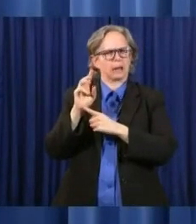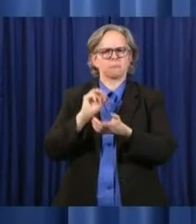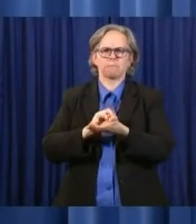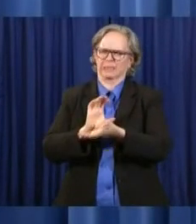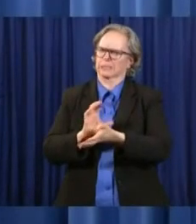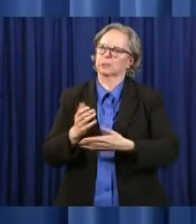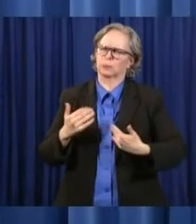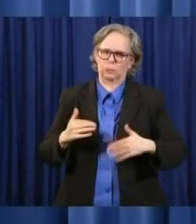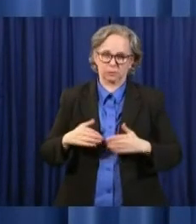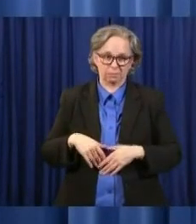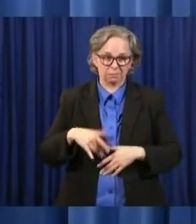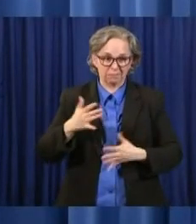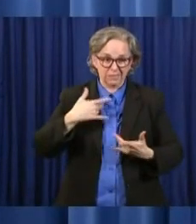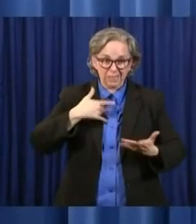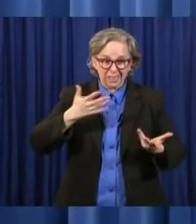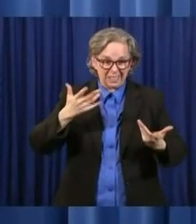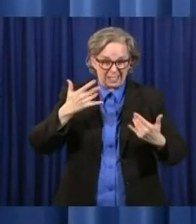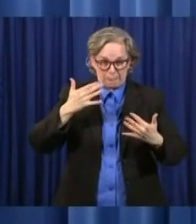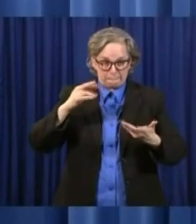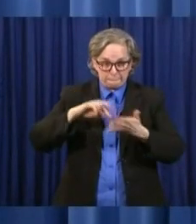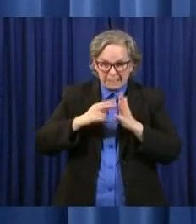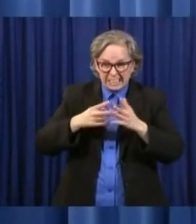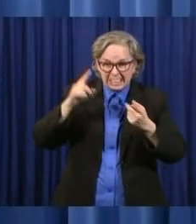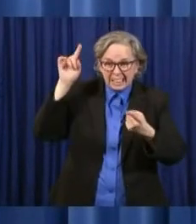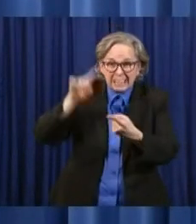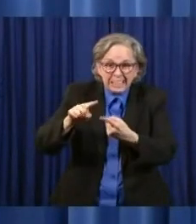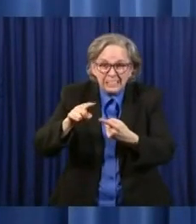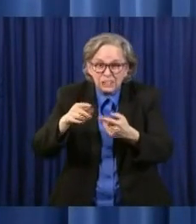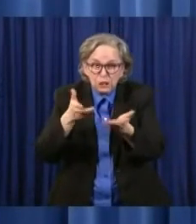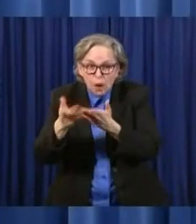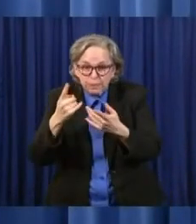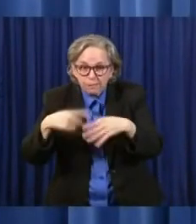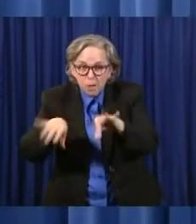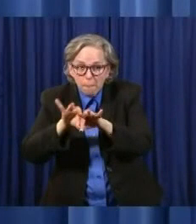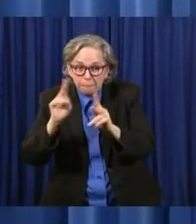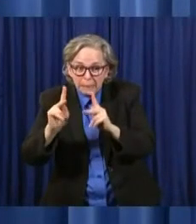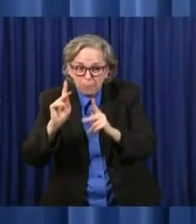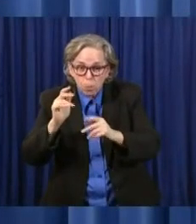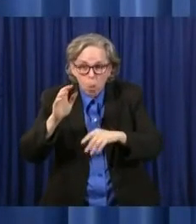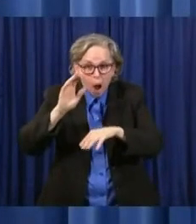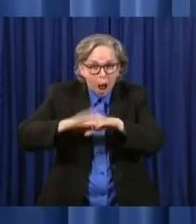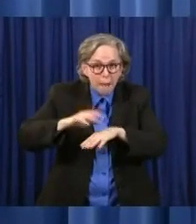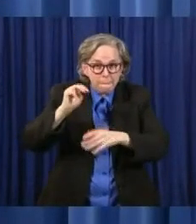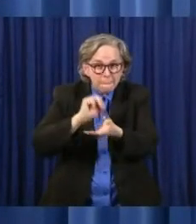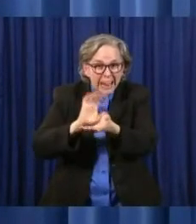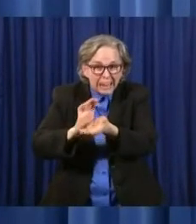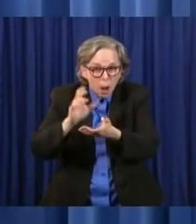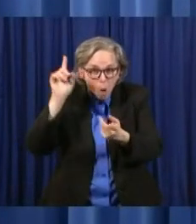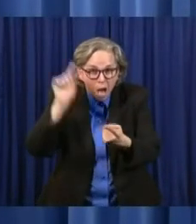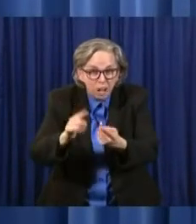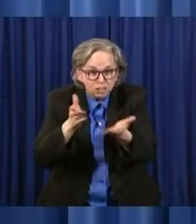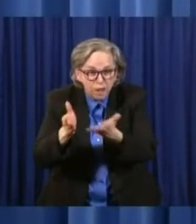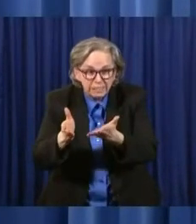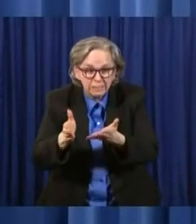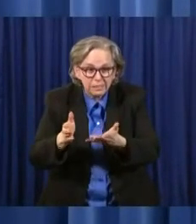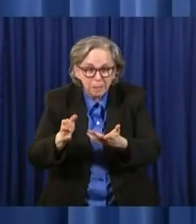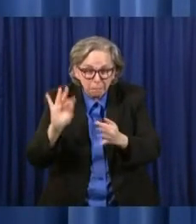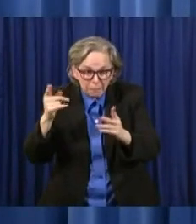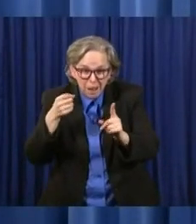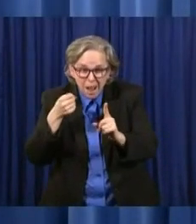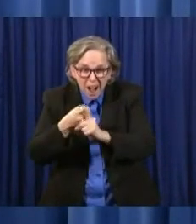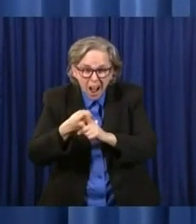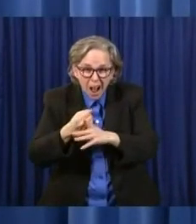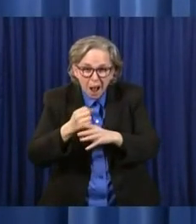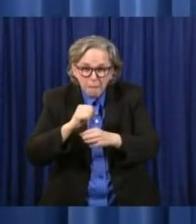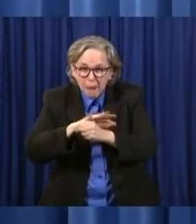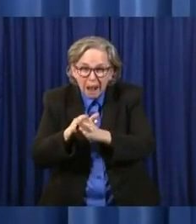services to people who have been hurt by this pandemic, people who